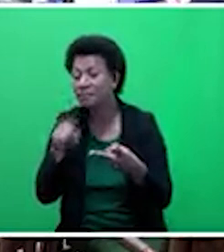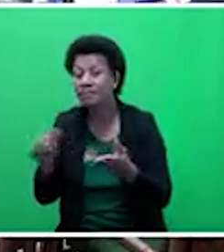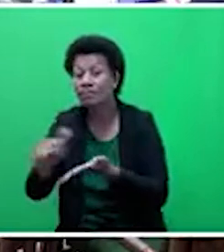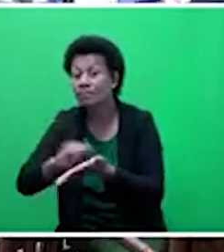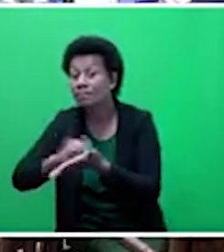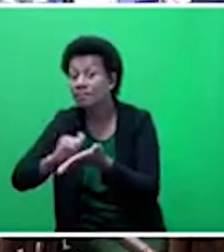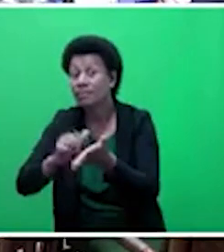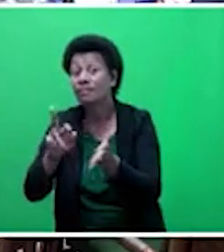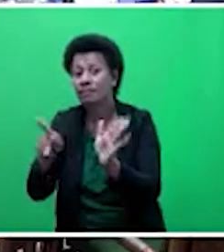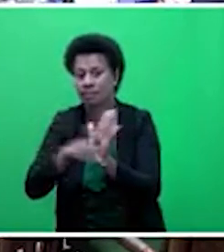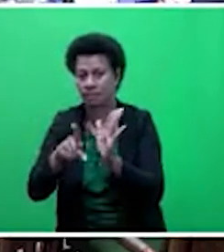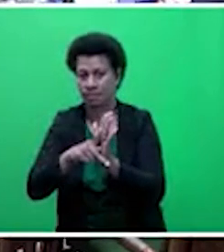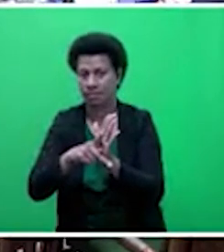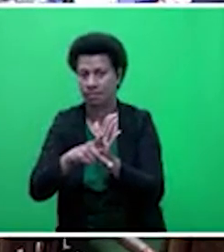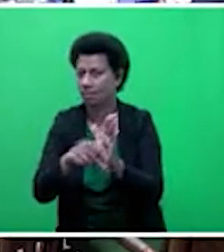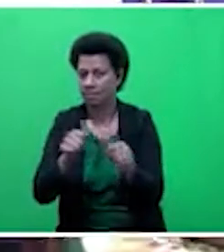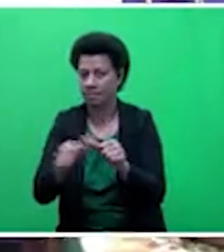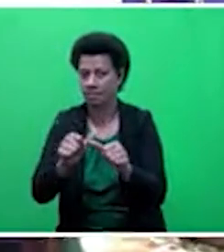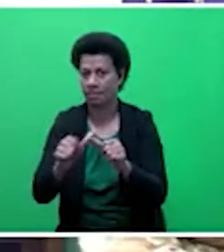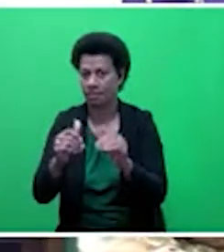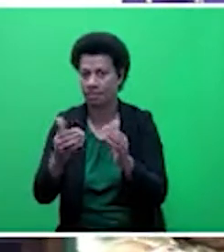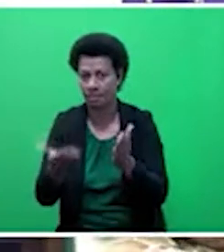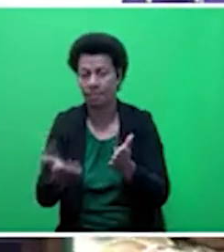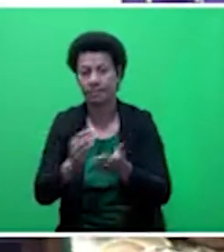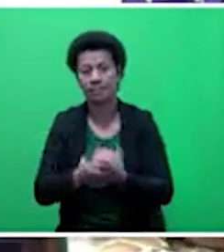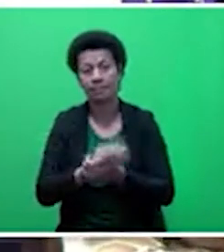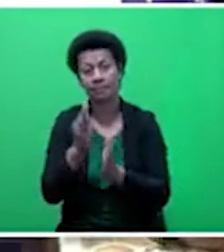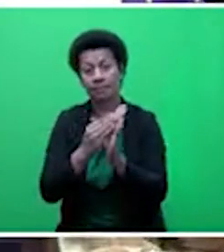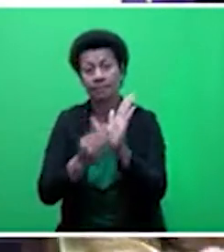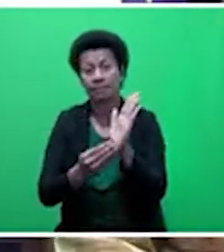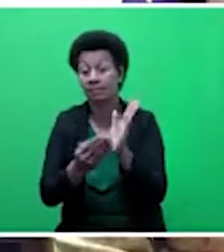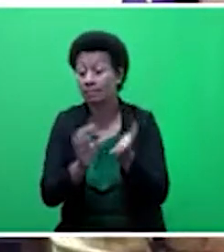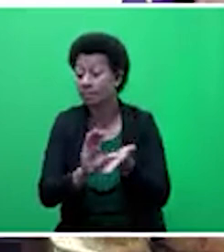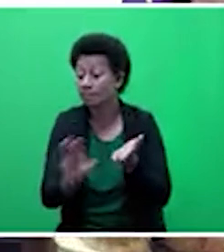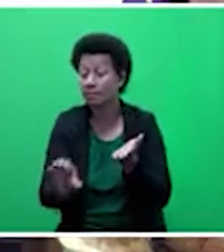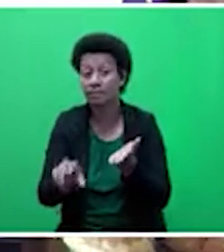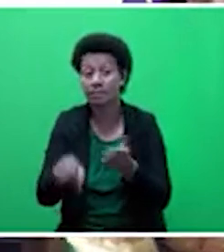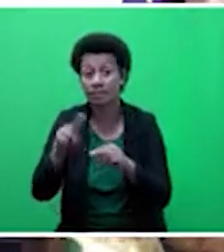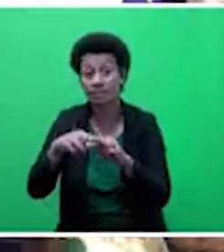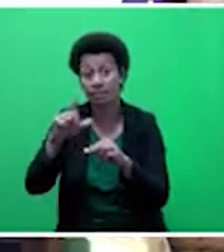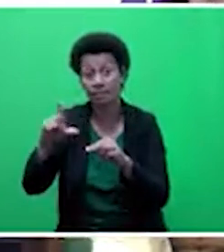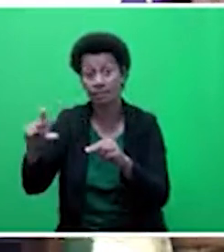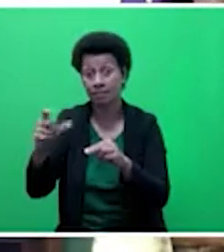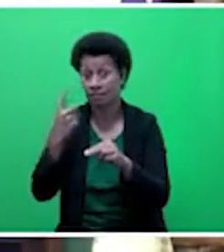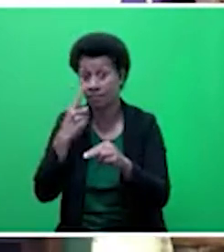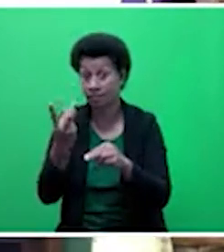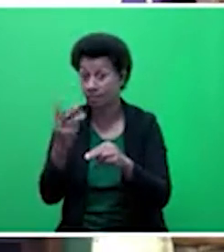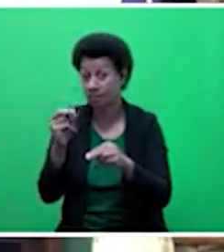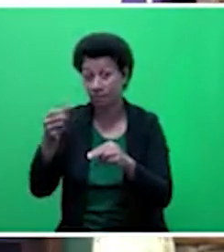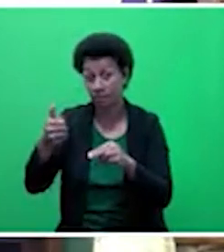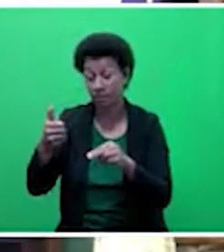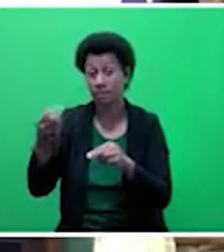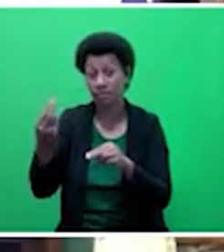pricing. And Mr. Speaker, sir, in the budget that has been allocated to FCCC, sir, if see in 2016-2017, the annual